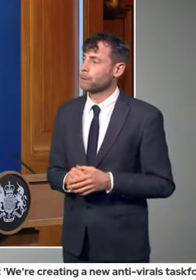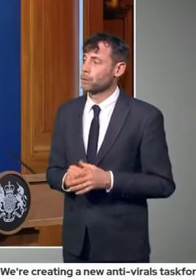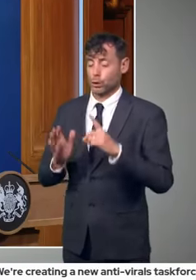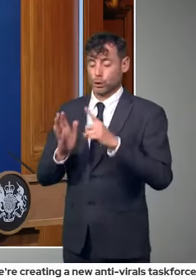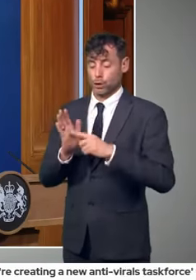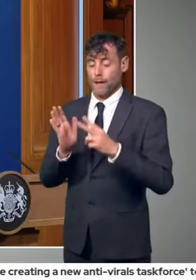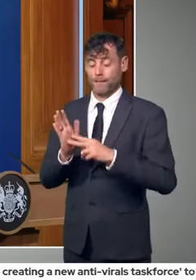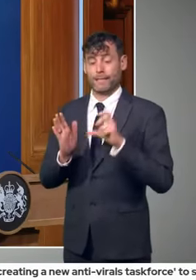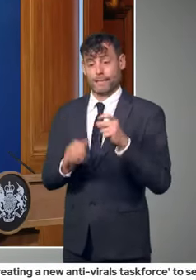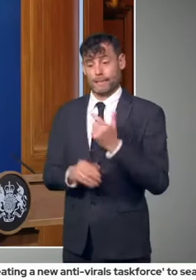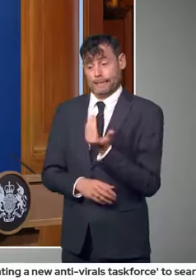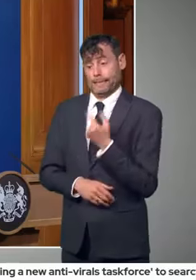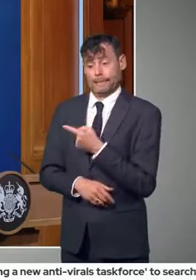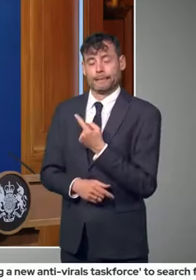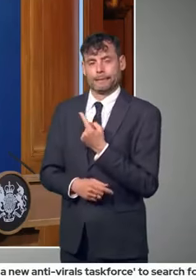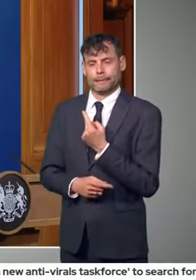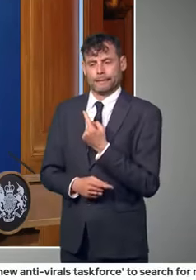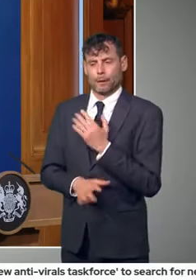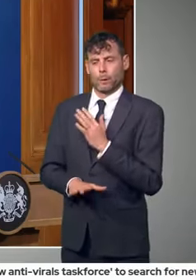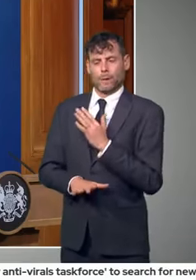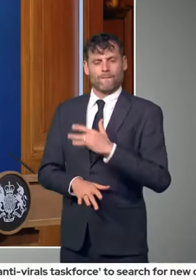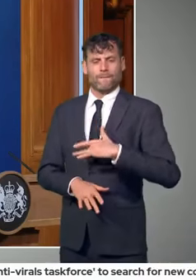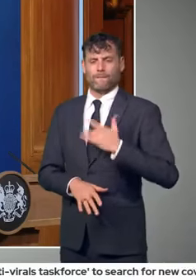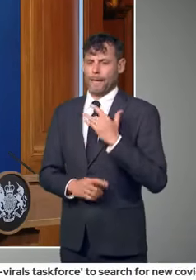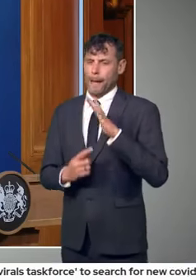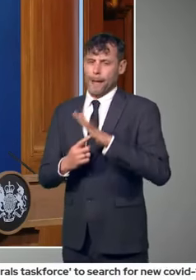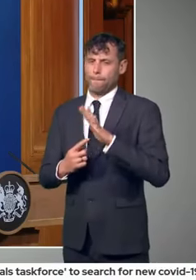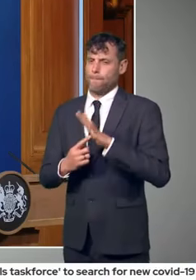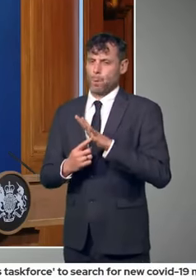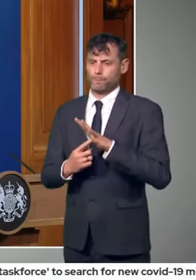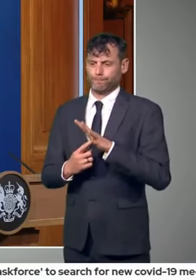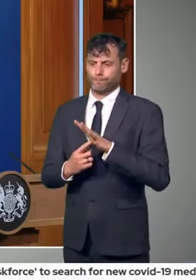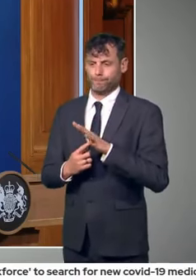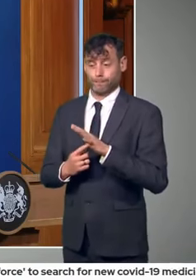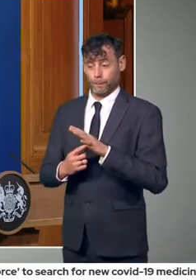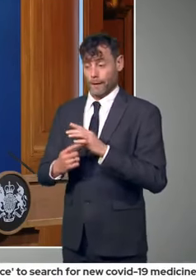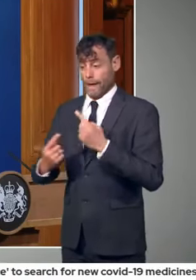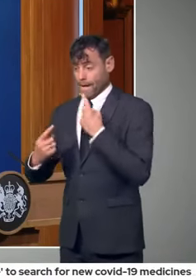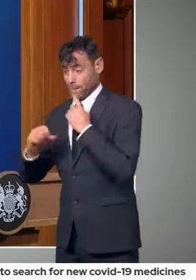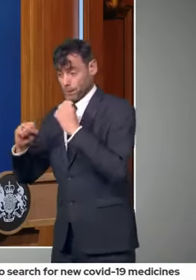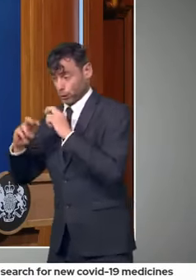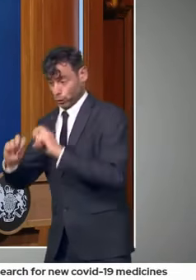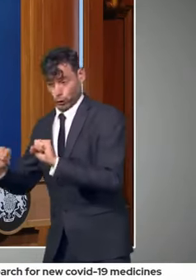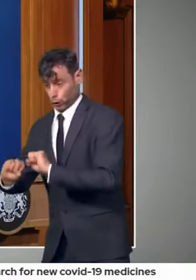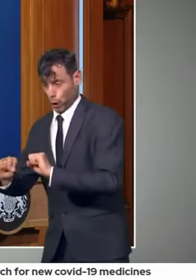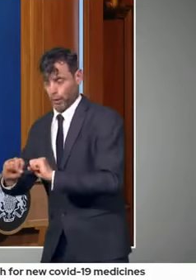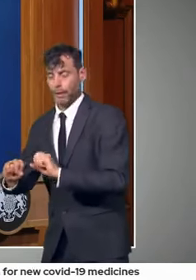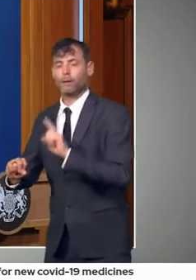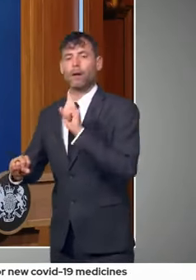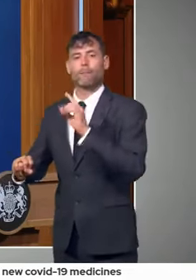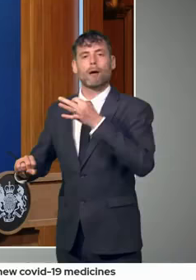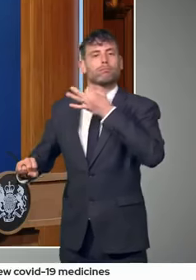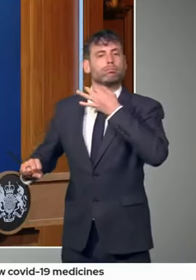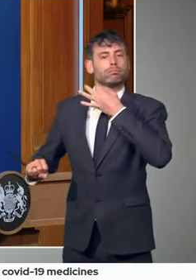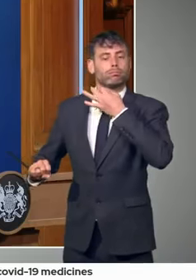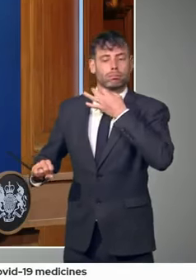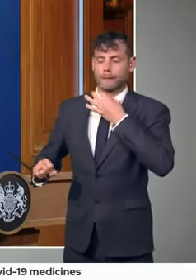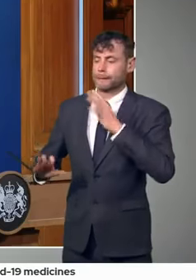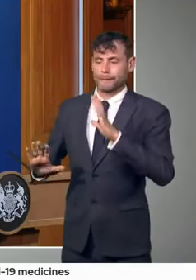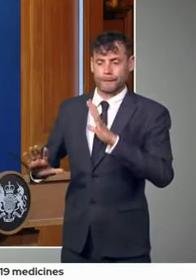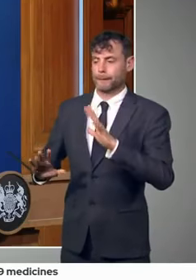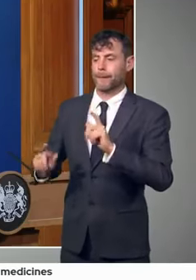purely precautionary basis, it's necessary now to put India on the red list. But I want to stress that